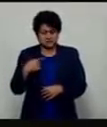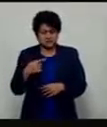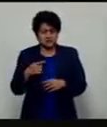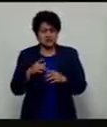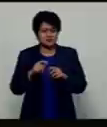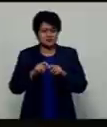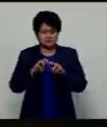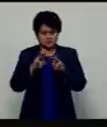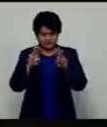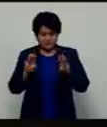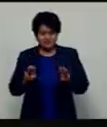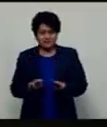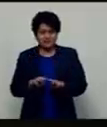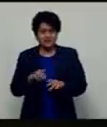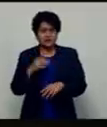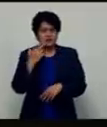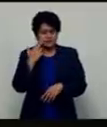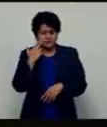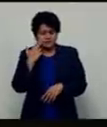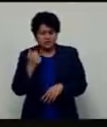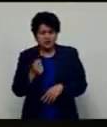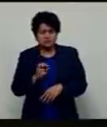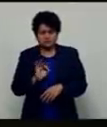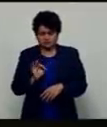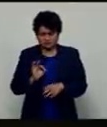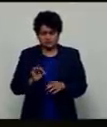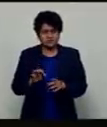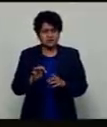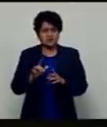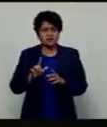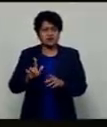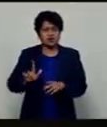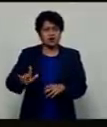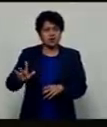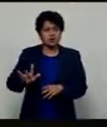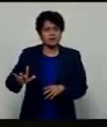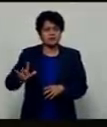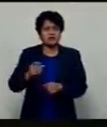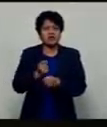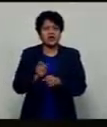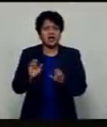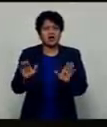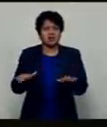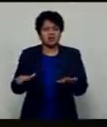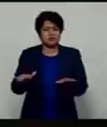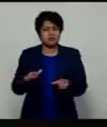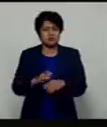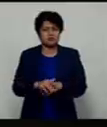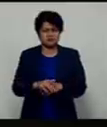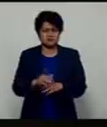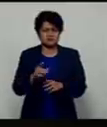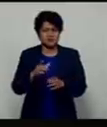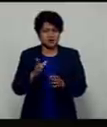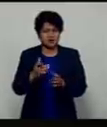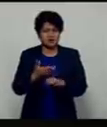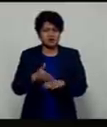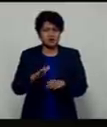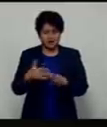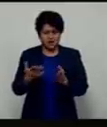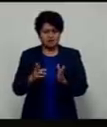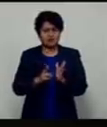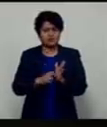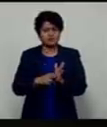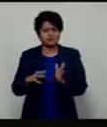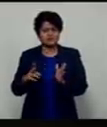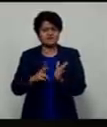-19 was identified on Ngao Island in the Lomaibiti group. It is believed that the case is from Nauoke-Langi village. I